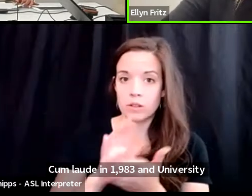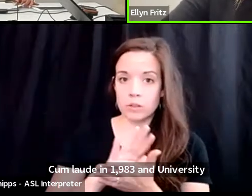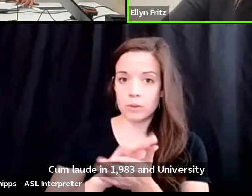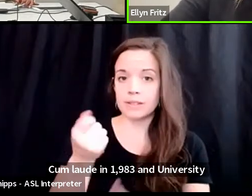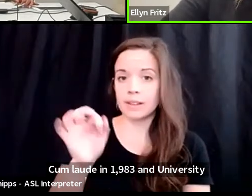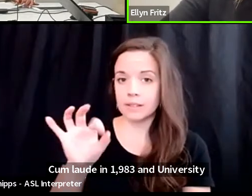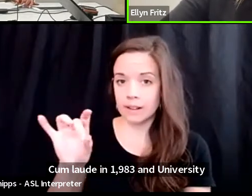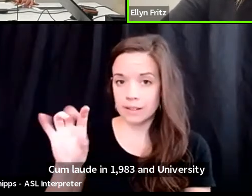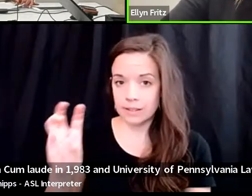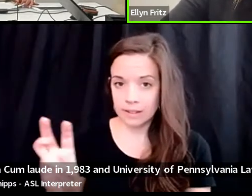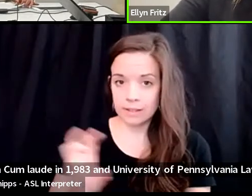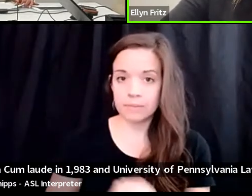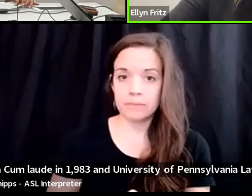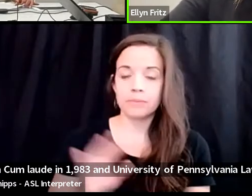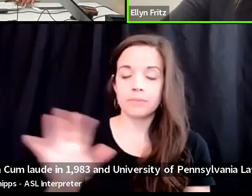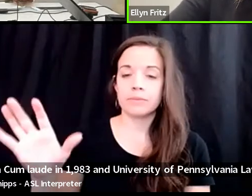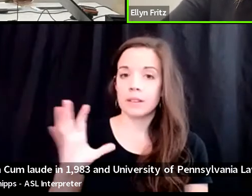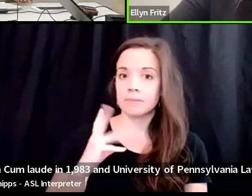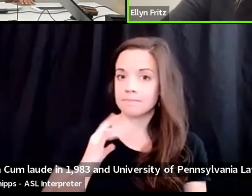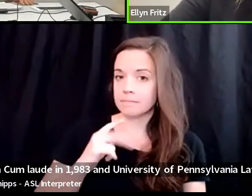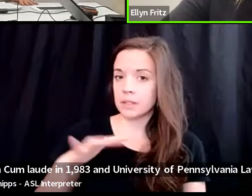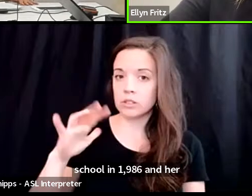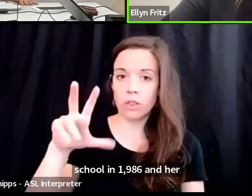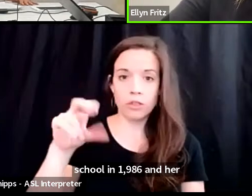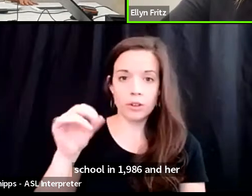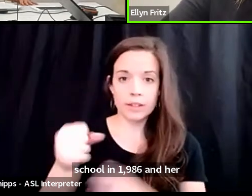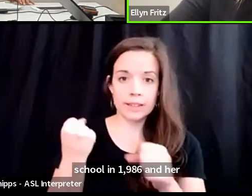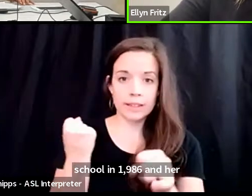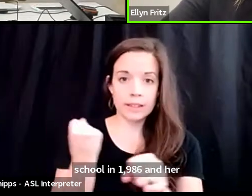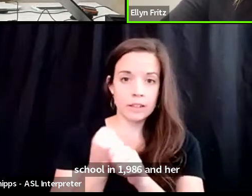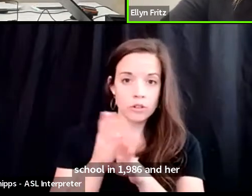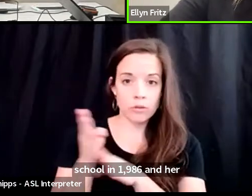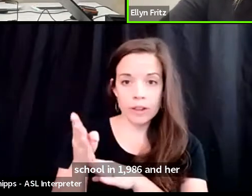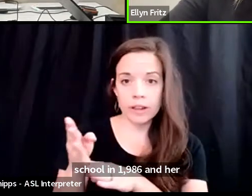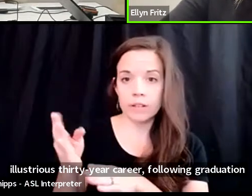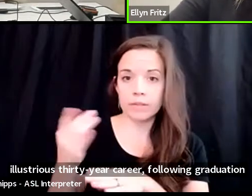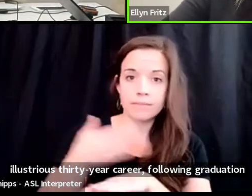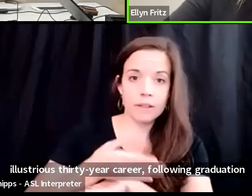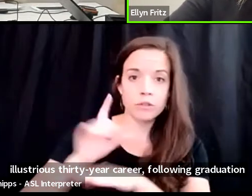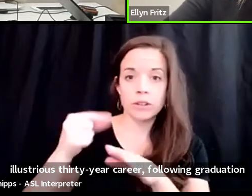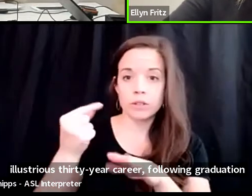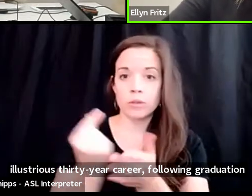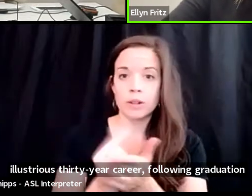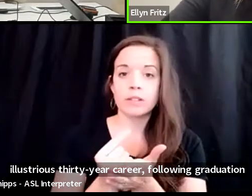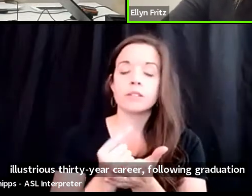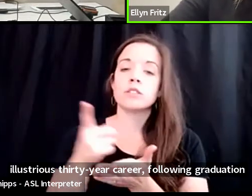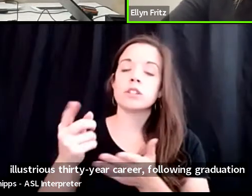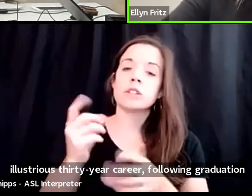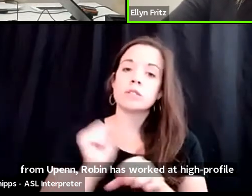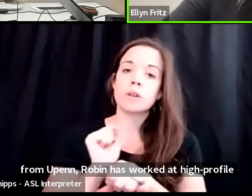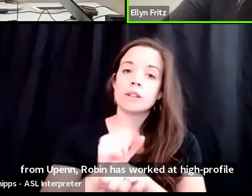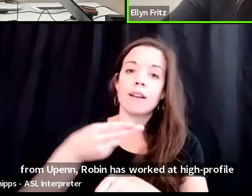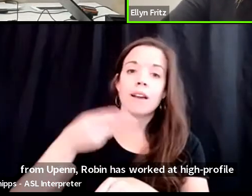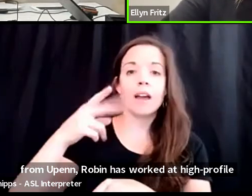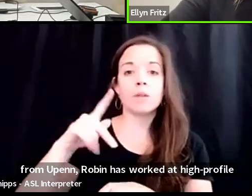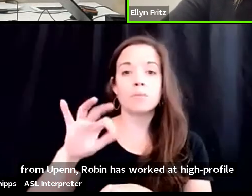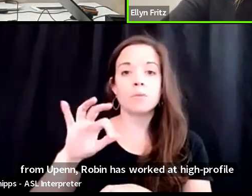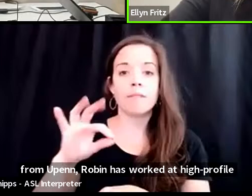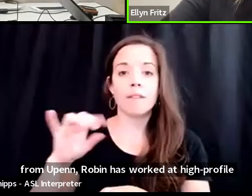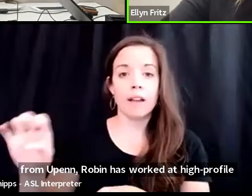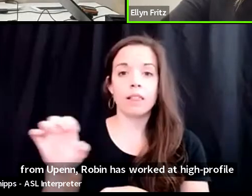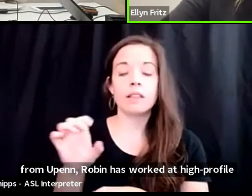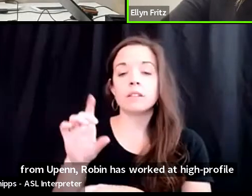In her illustrious 30-year career following graduation from UPenn, Robin has worked at high-profile law firms including Dickinson,